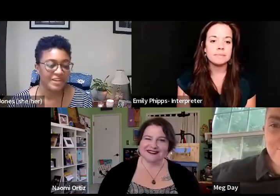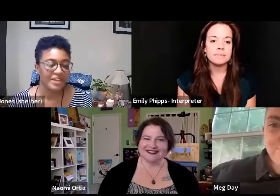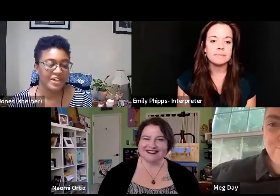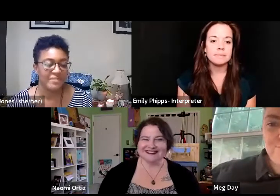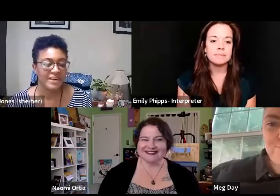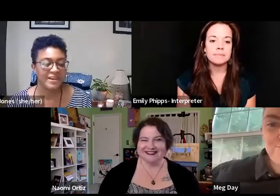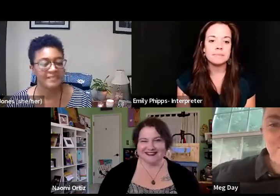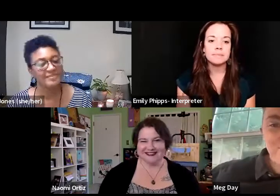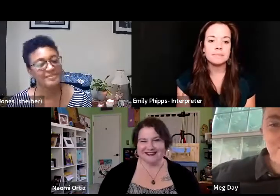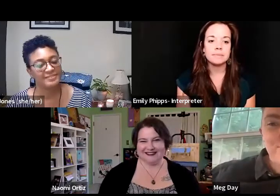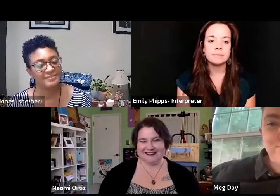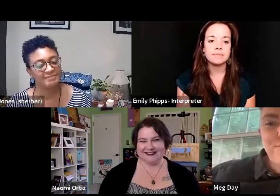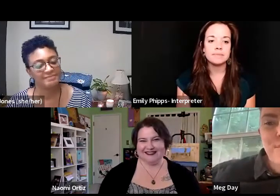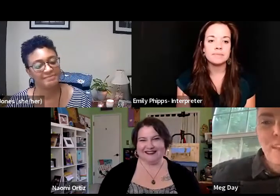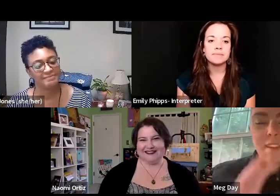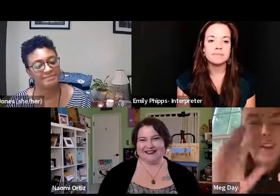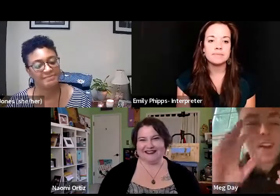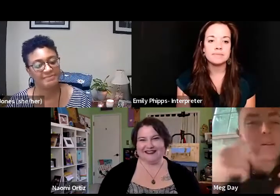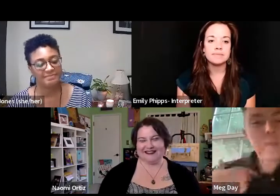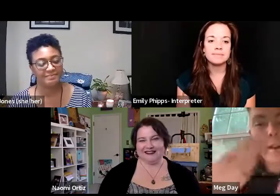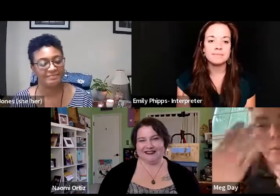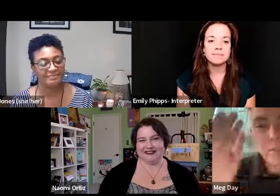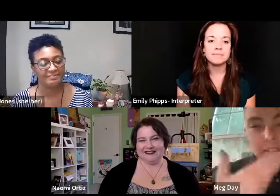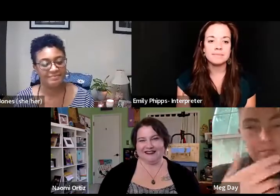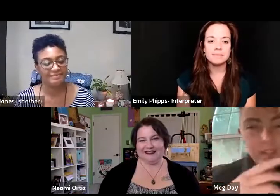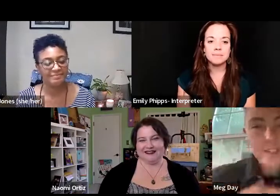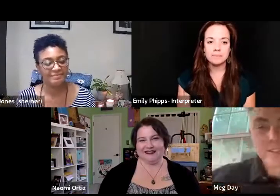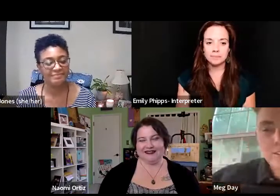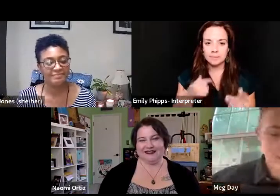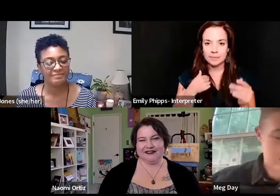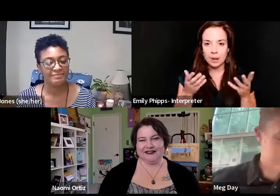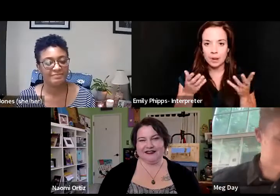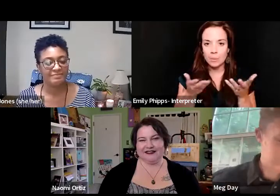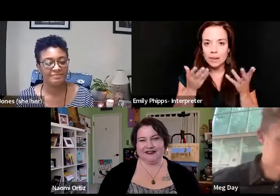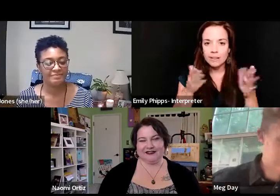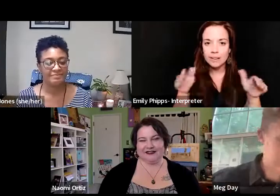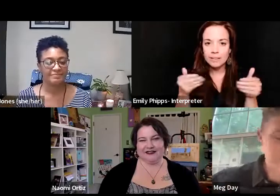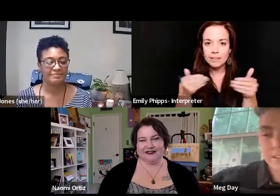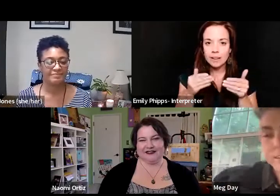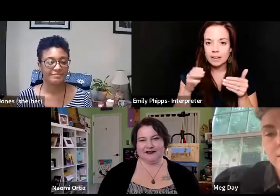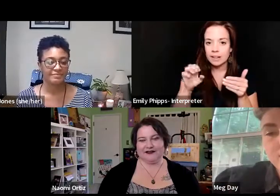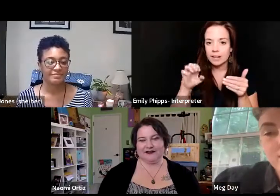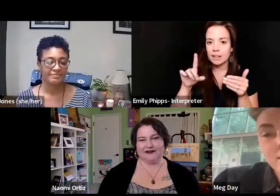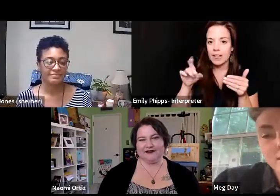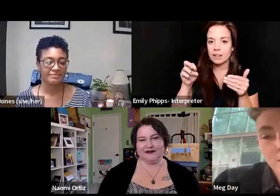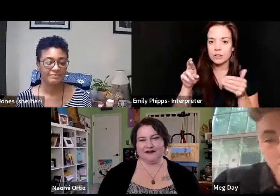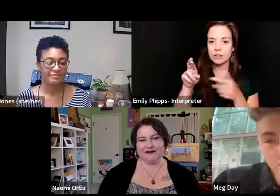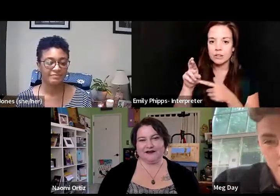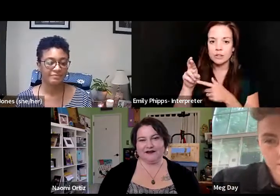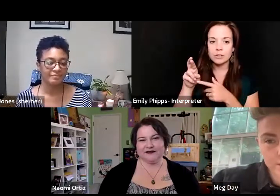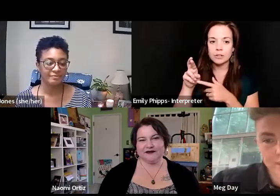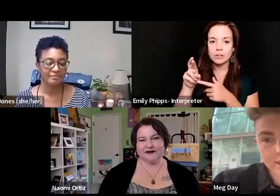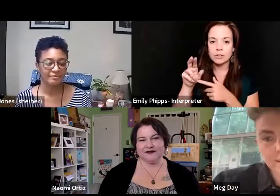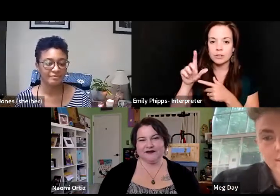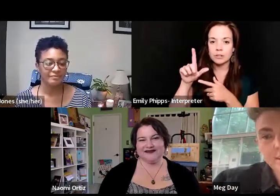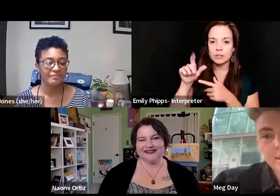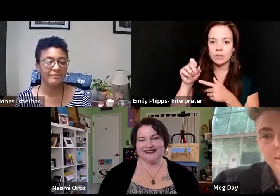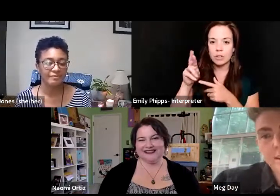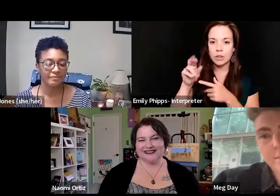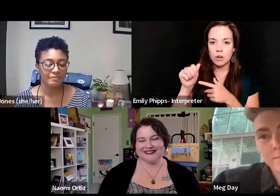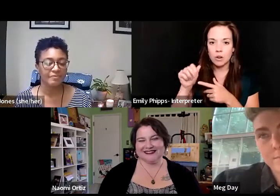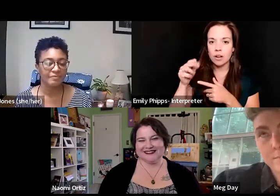Okay, Meg. I want to invite in our elder, Laura Hershey,